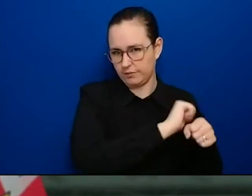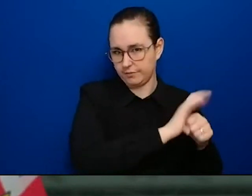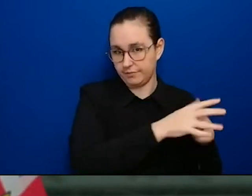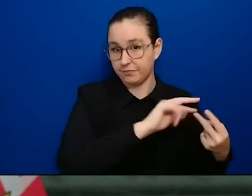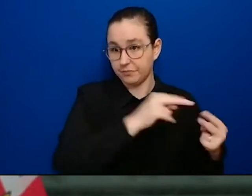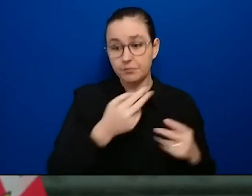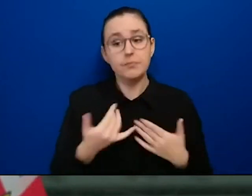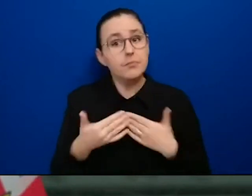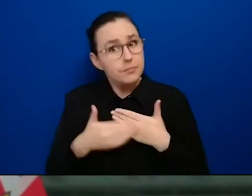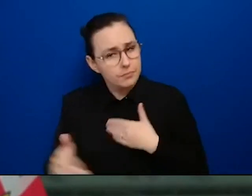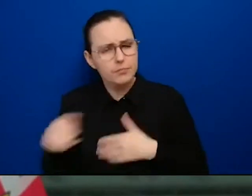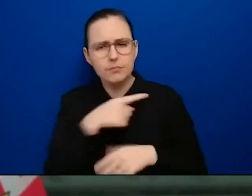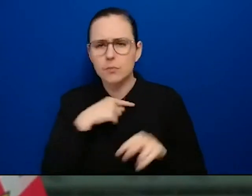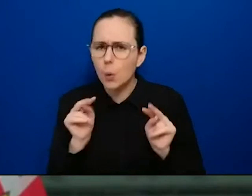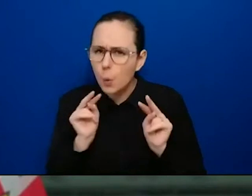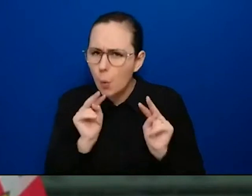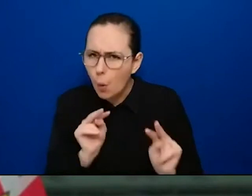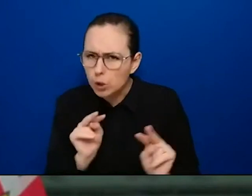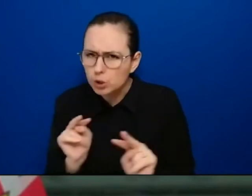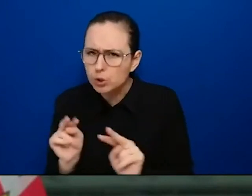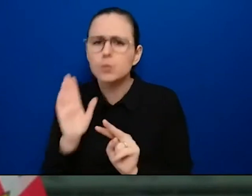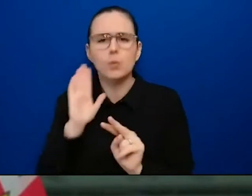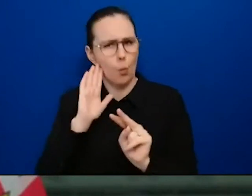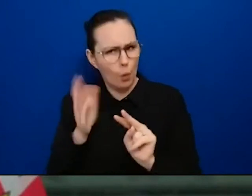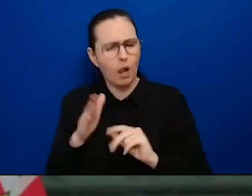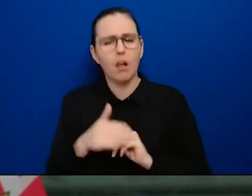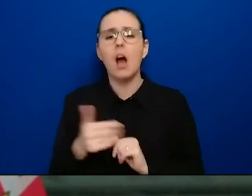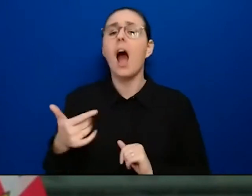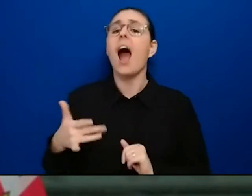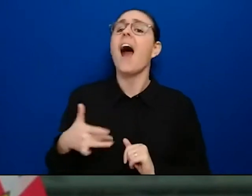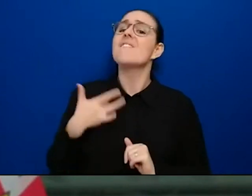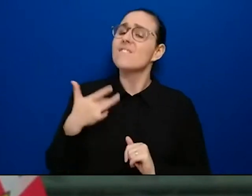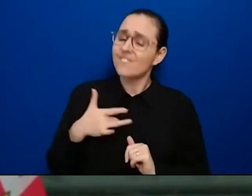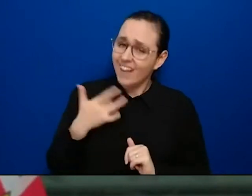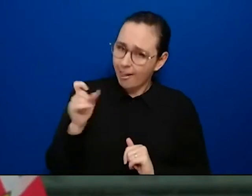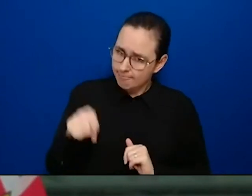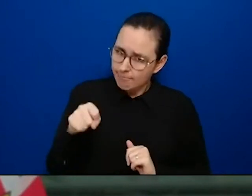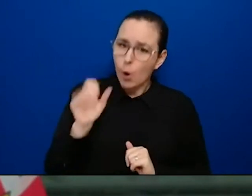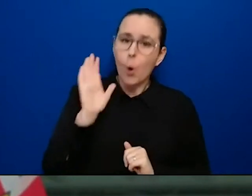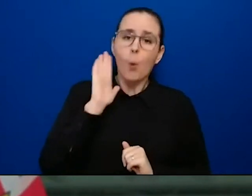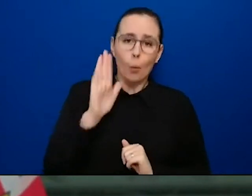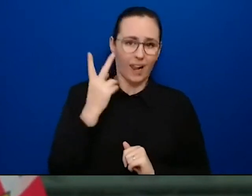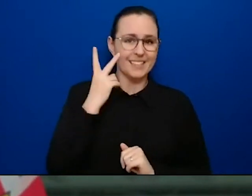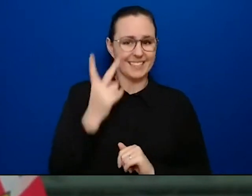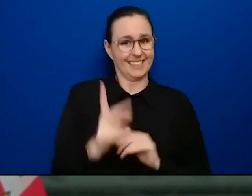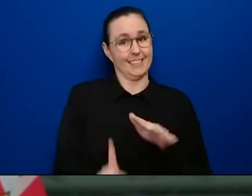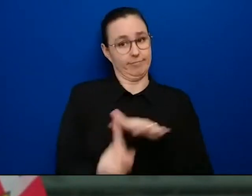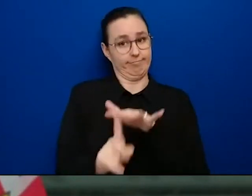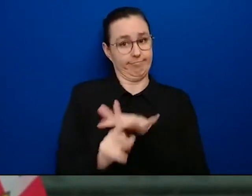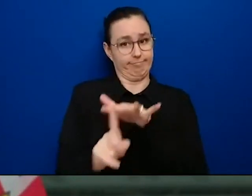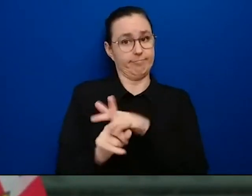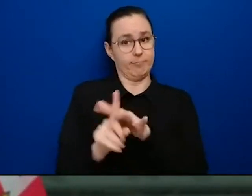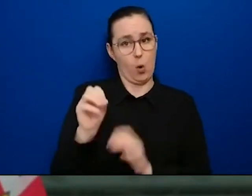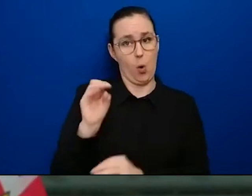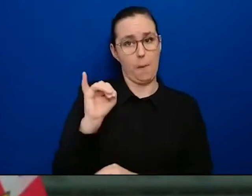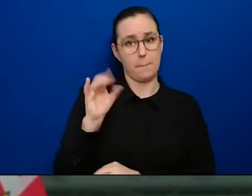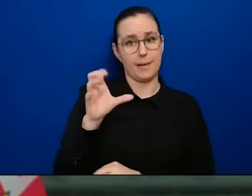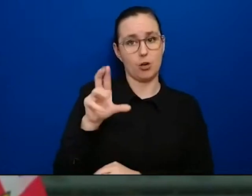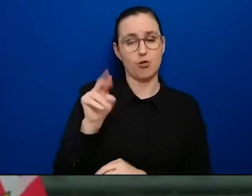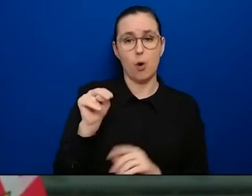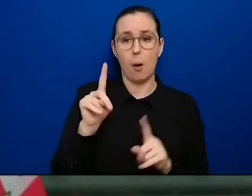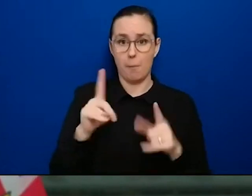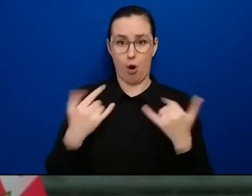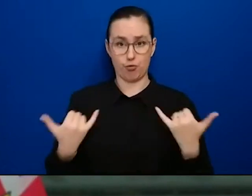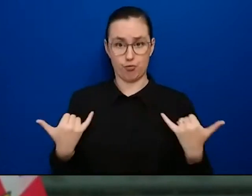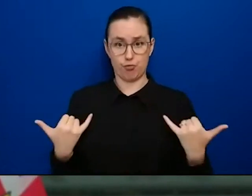it is inevitable, I believe, that we will see more cases. But what we're not seeing is widespread transmission right